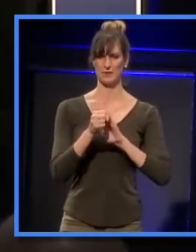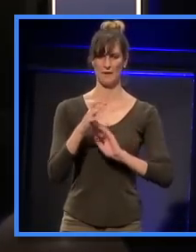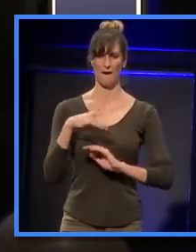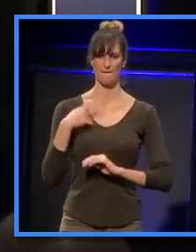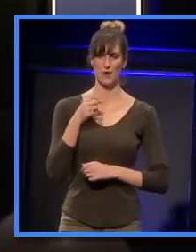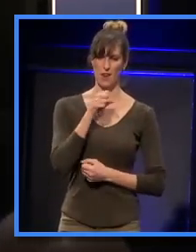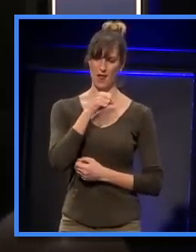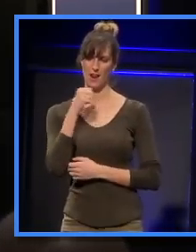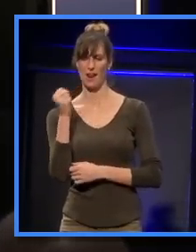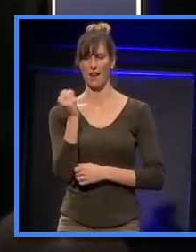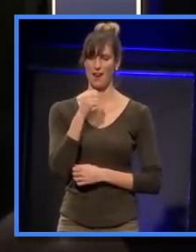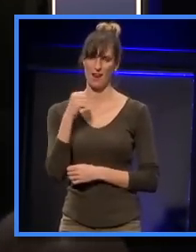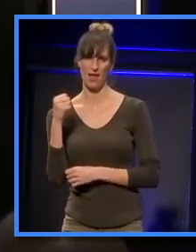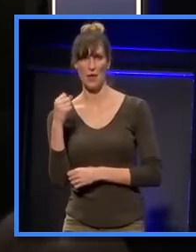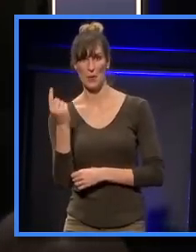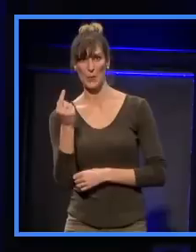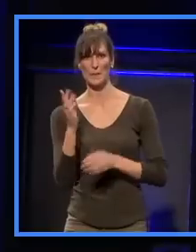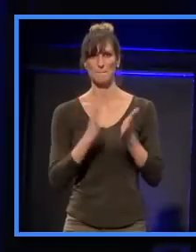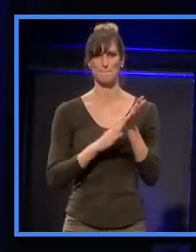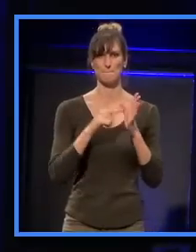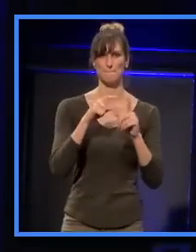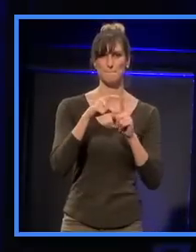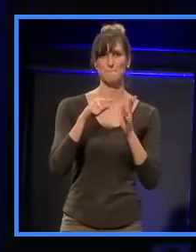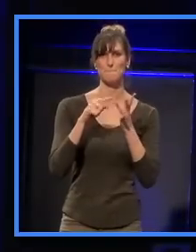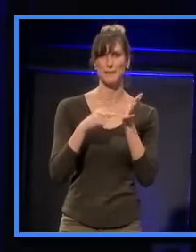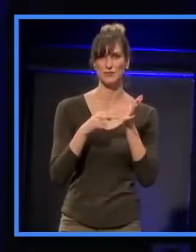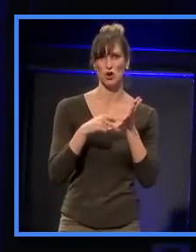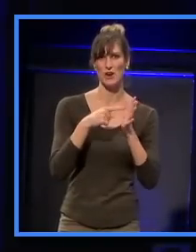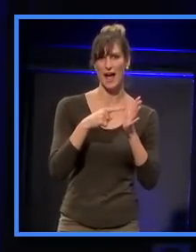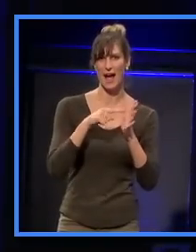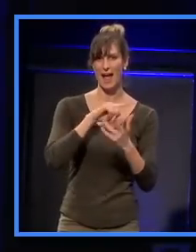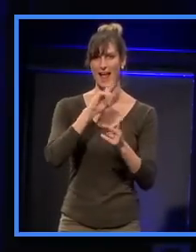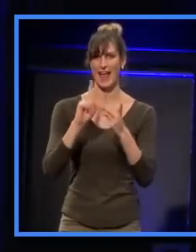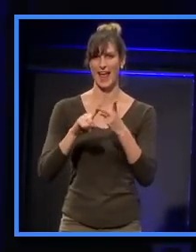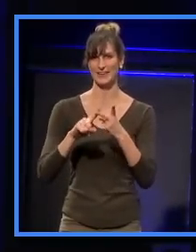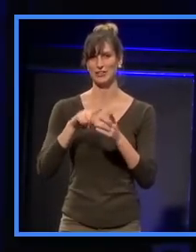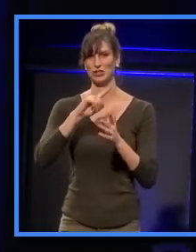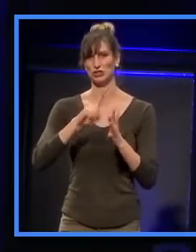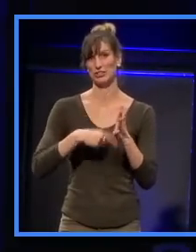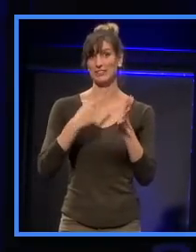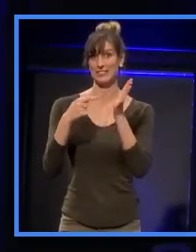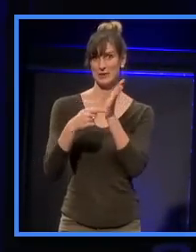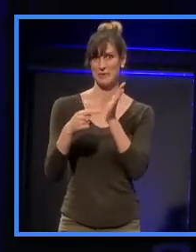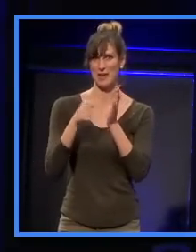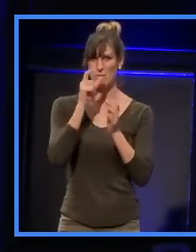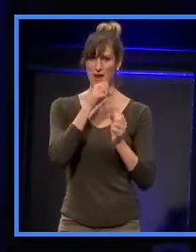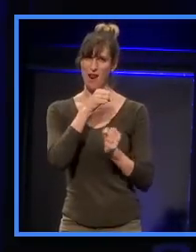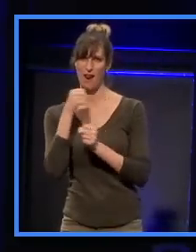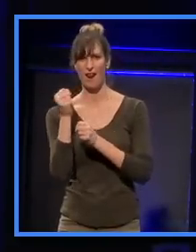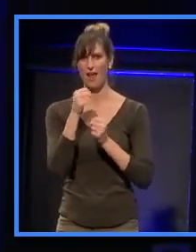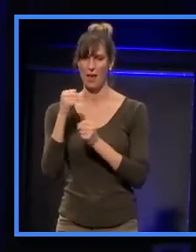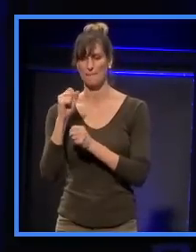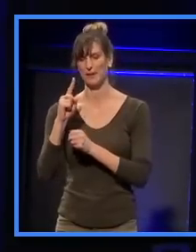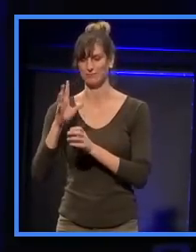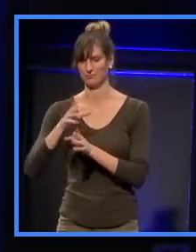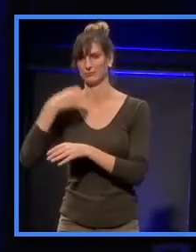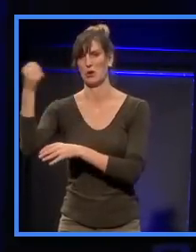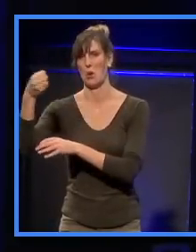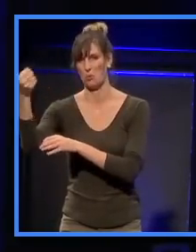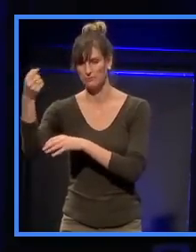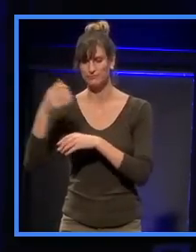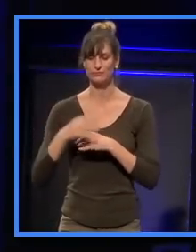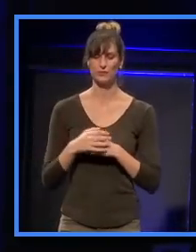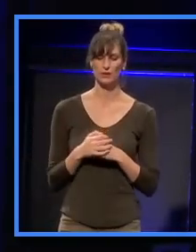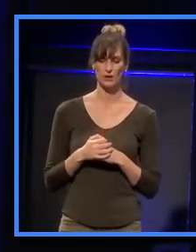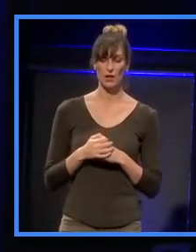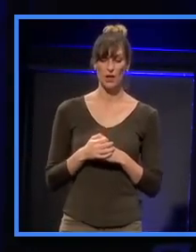Timberlake. We might have to do a little routine later on when I fire up the rock and roll music, but we'll leave that to later. Because time might be a critical